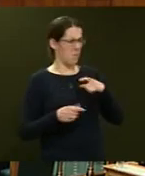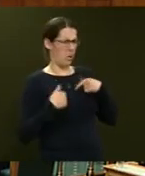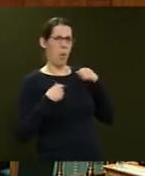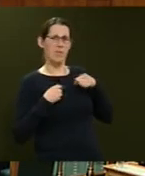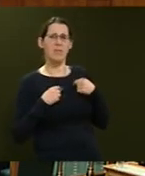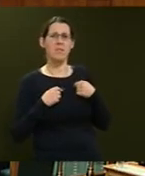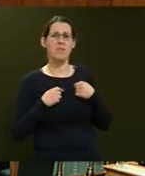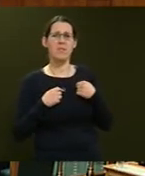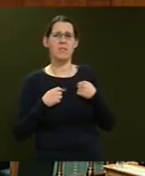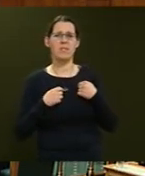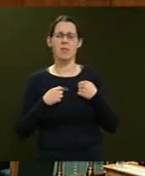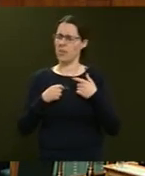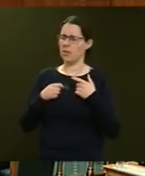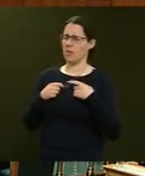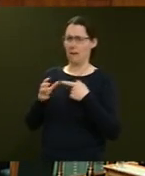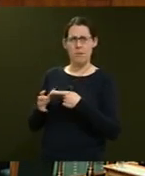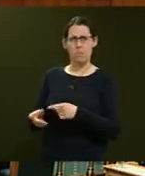Because I was. Because he was.